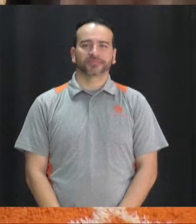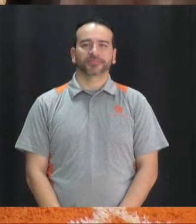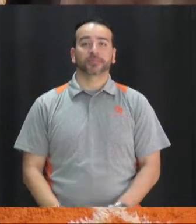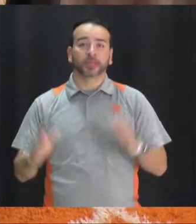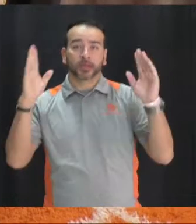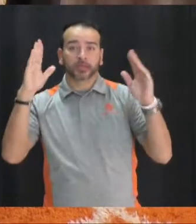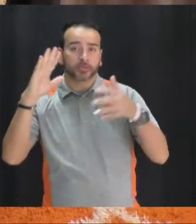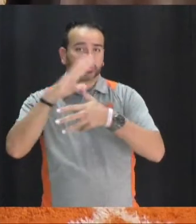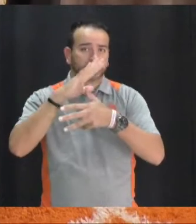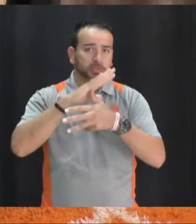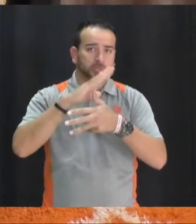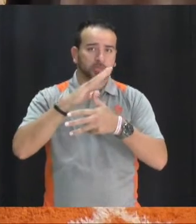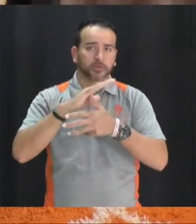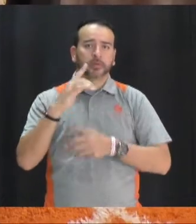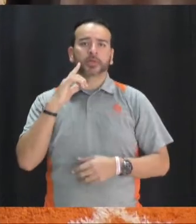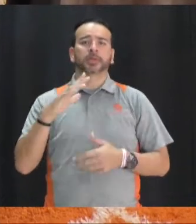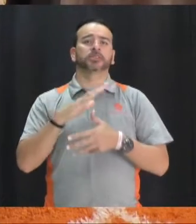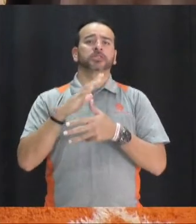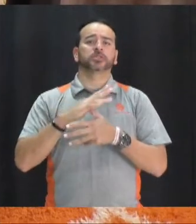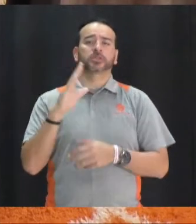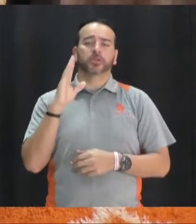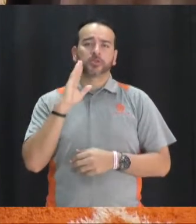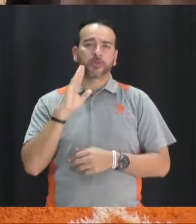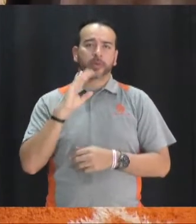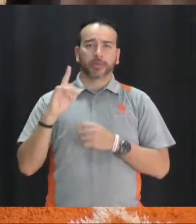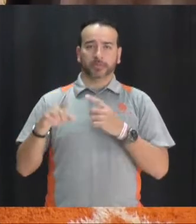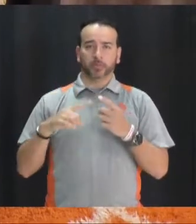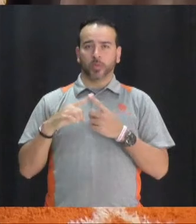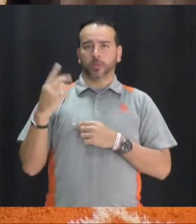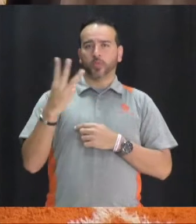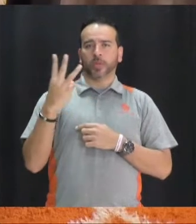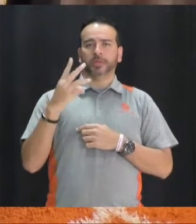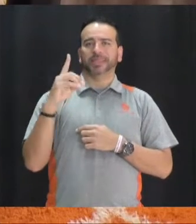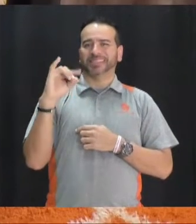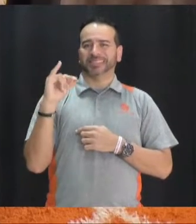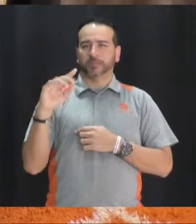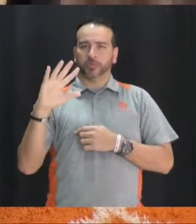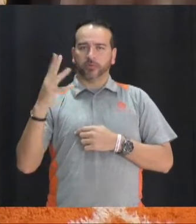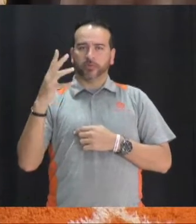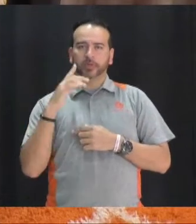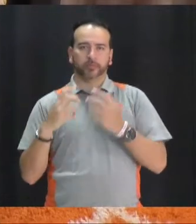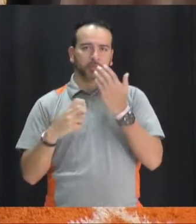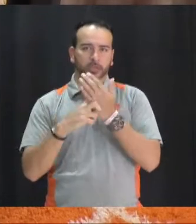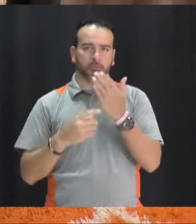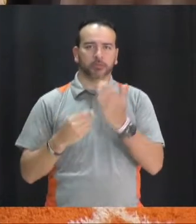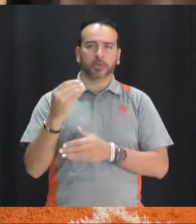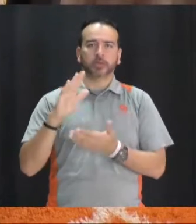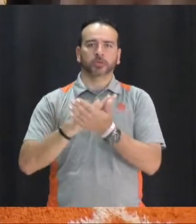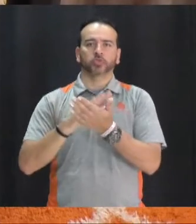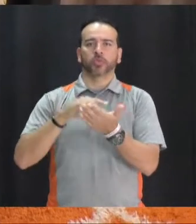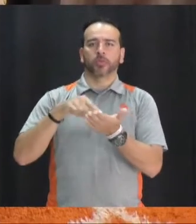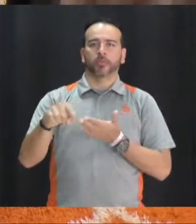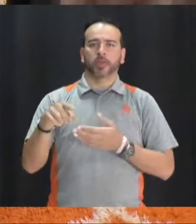Attention seniors. The senior breakfast will be on Wednesday, December 5th. Tickets can be purchased on school pay and will be on